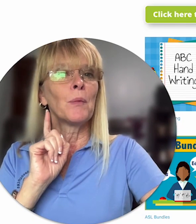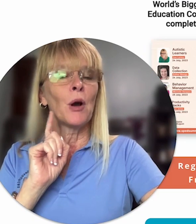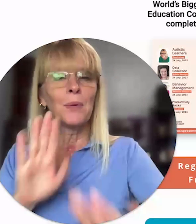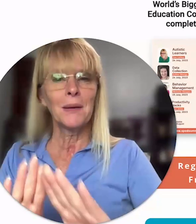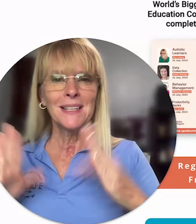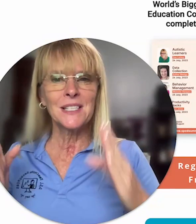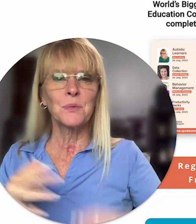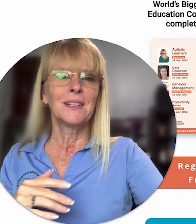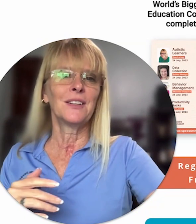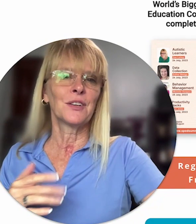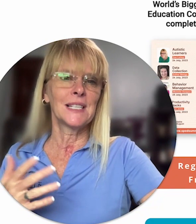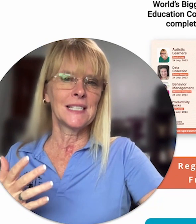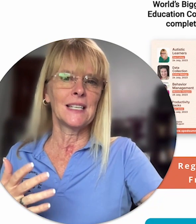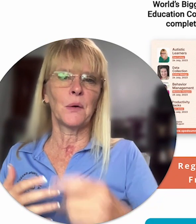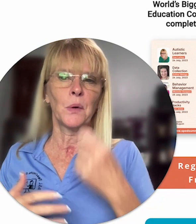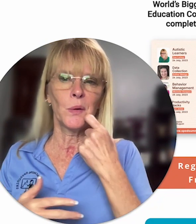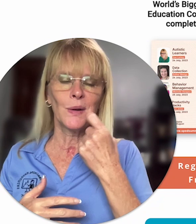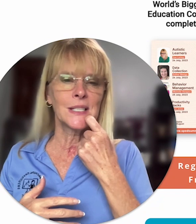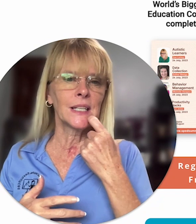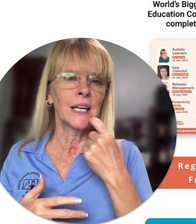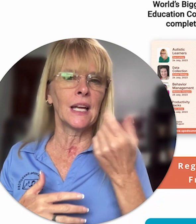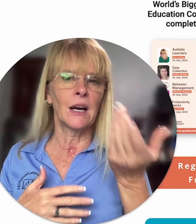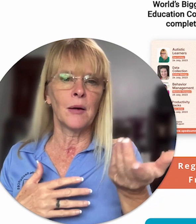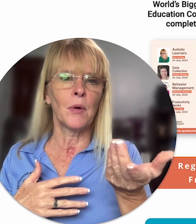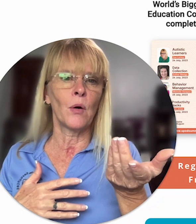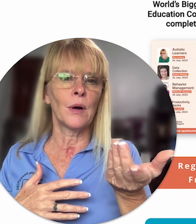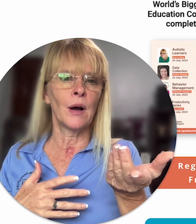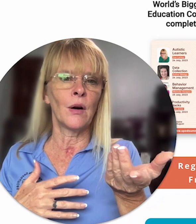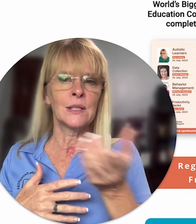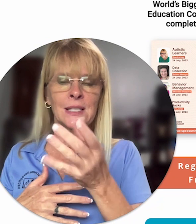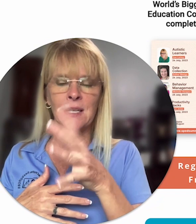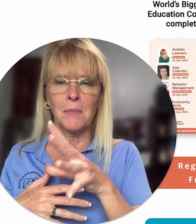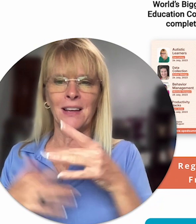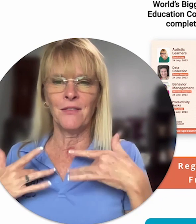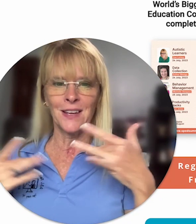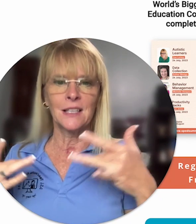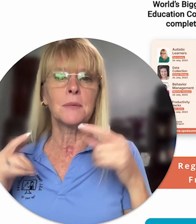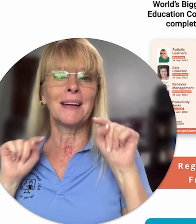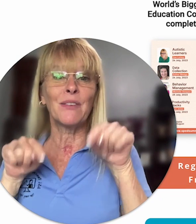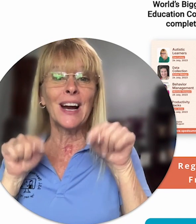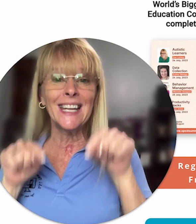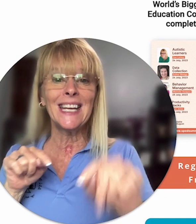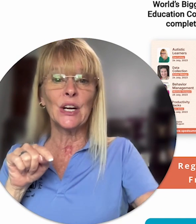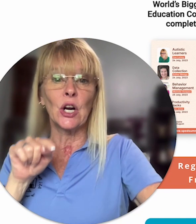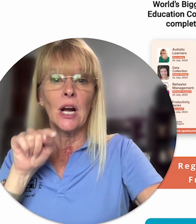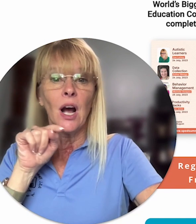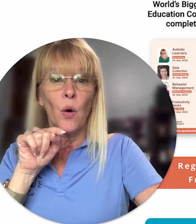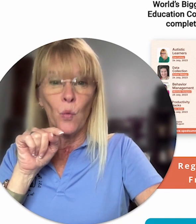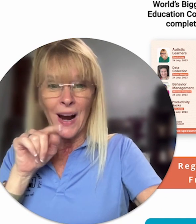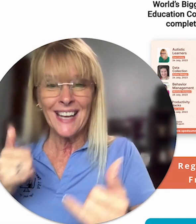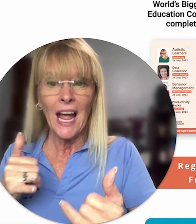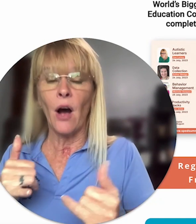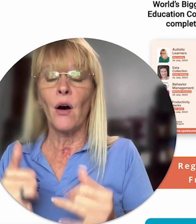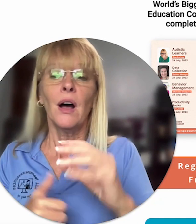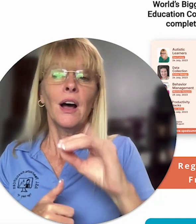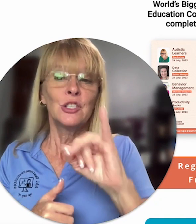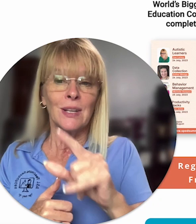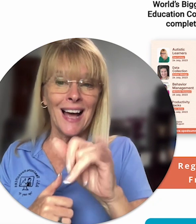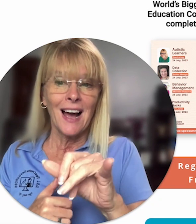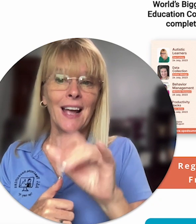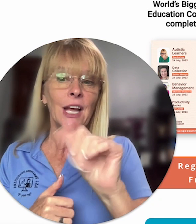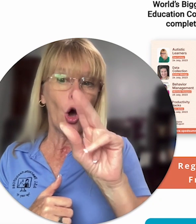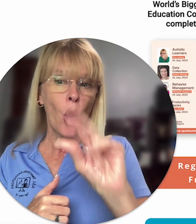and when we open up this one you're going to see that we were recently um on some events but right here right now